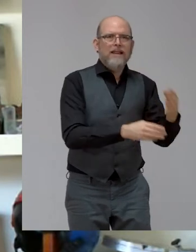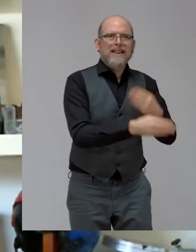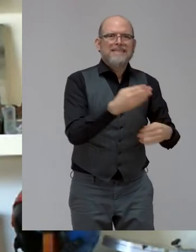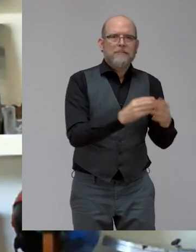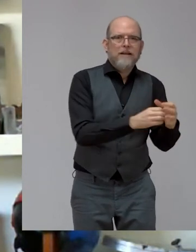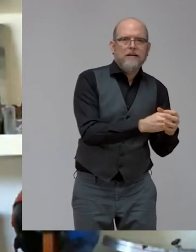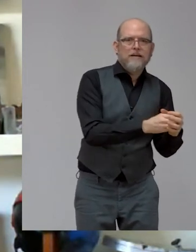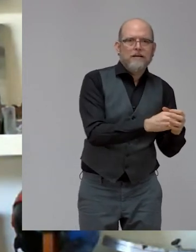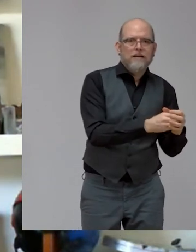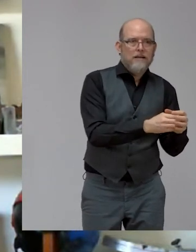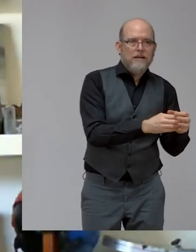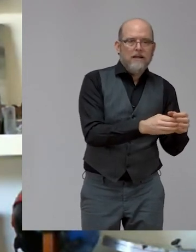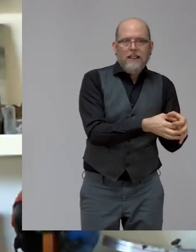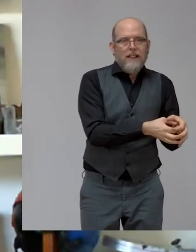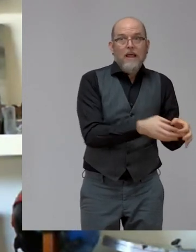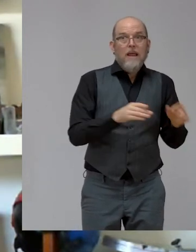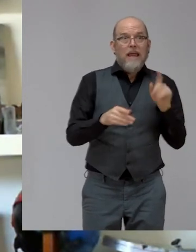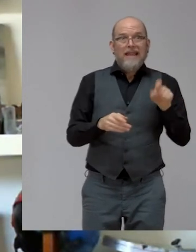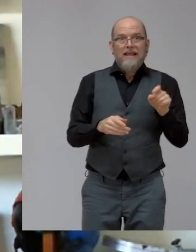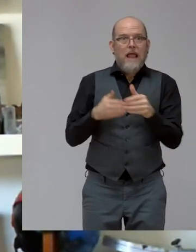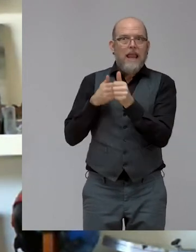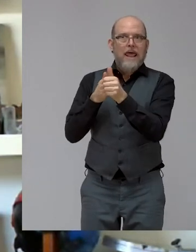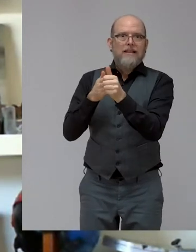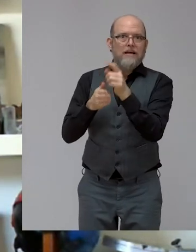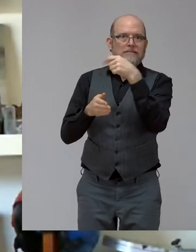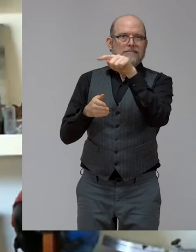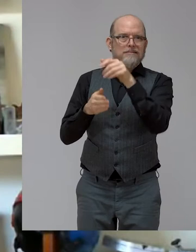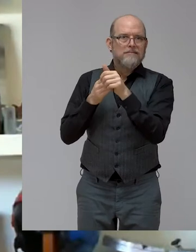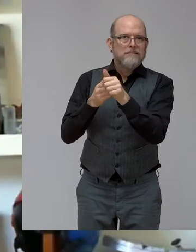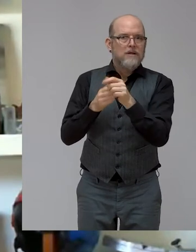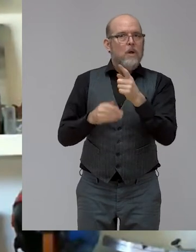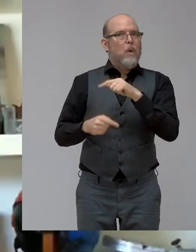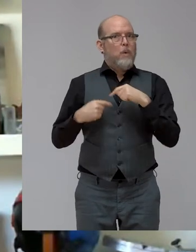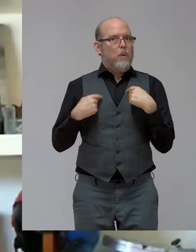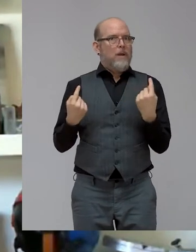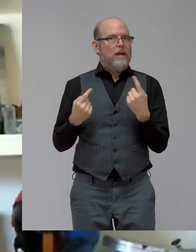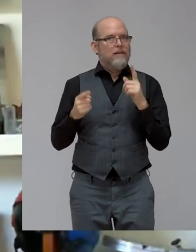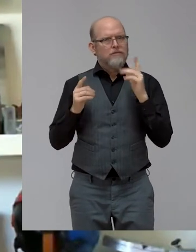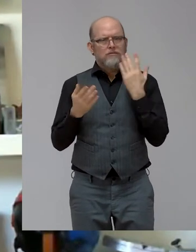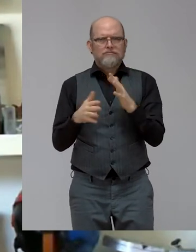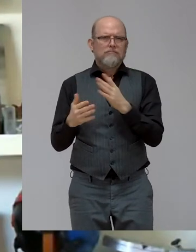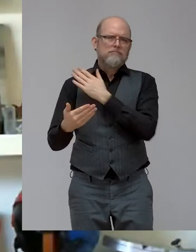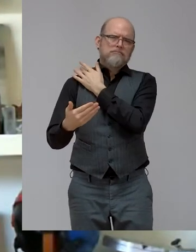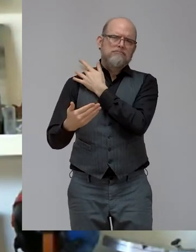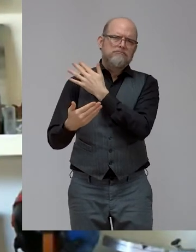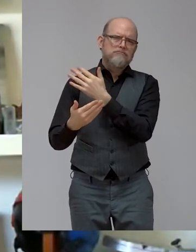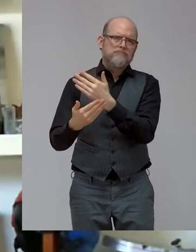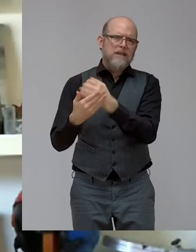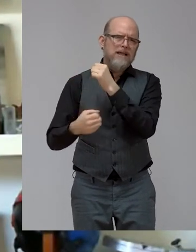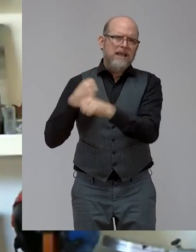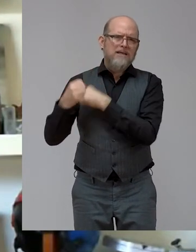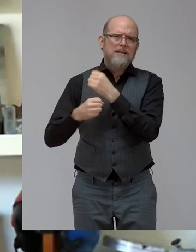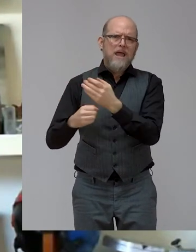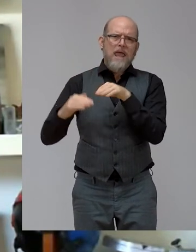about all of us is that we are many, many years in this business of accessibility, people with